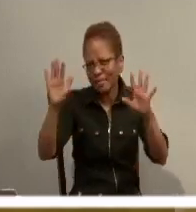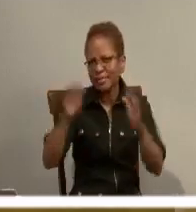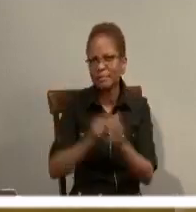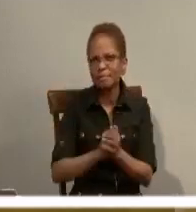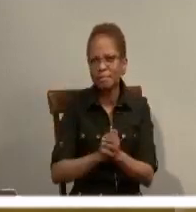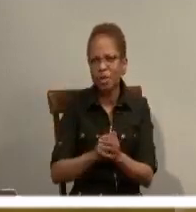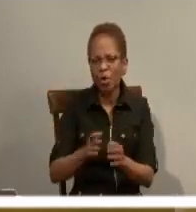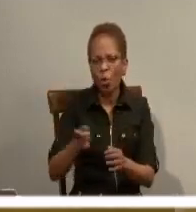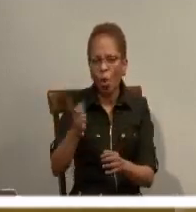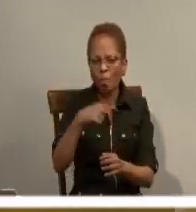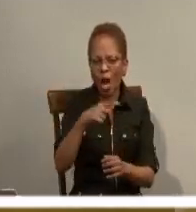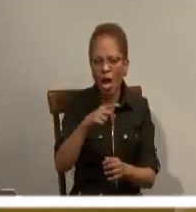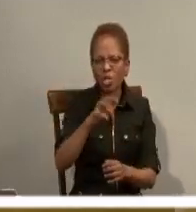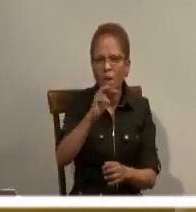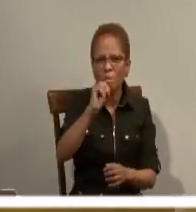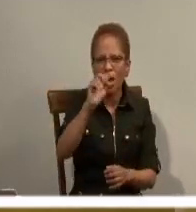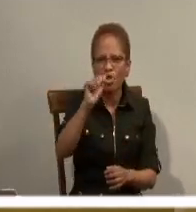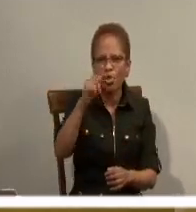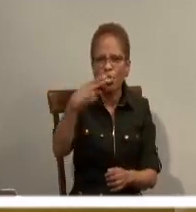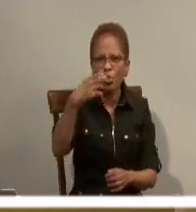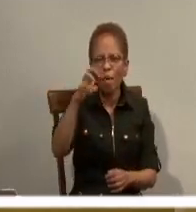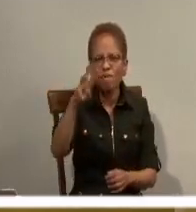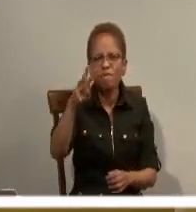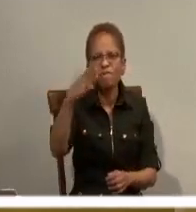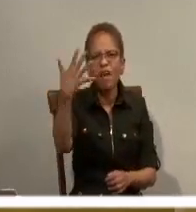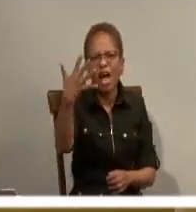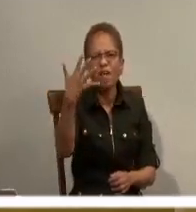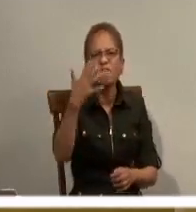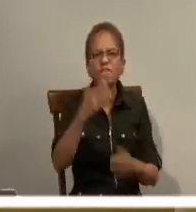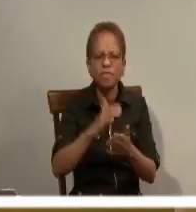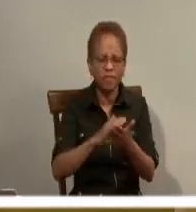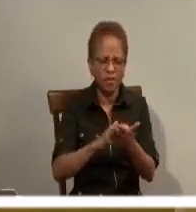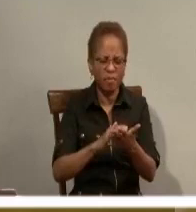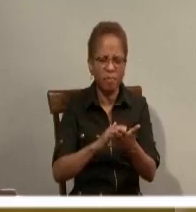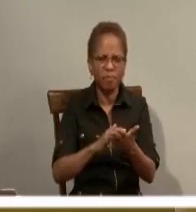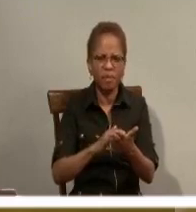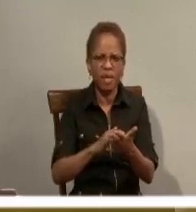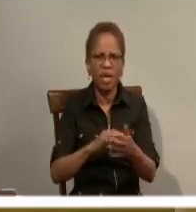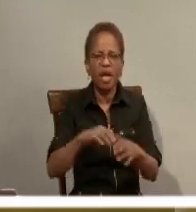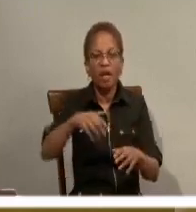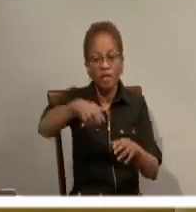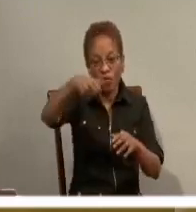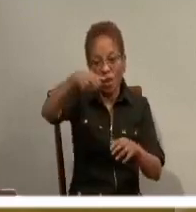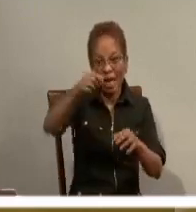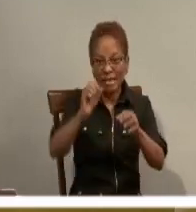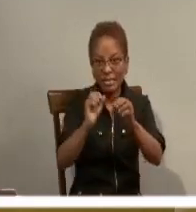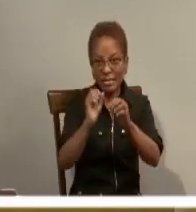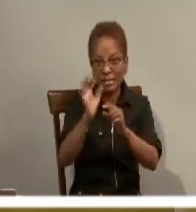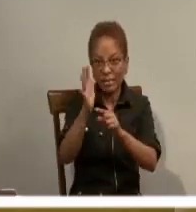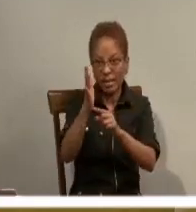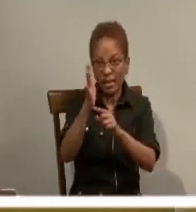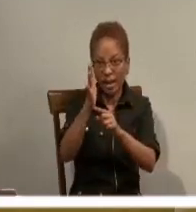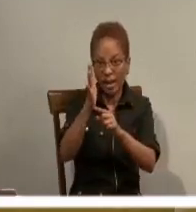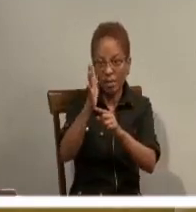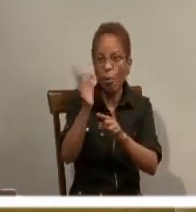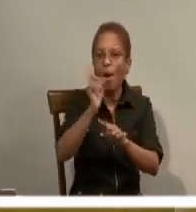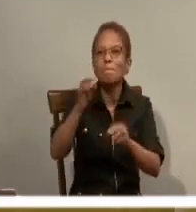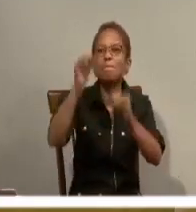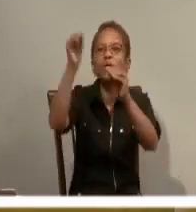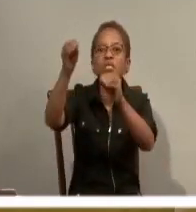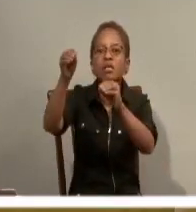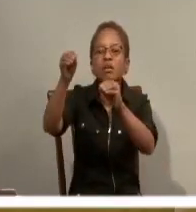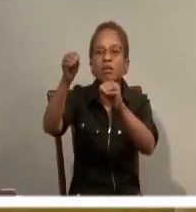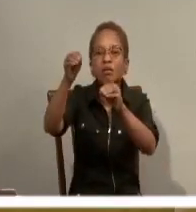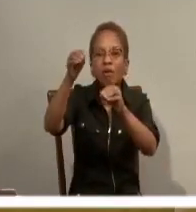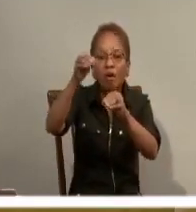5, where Matthew says no one lights a lamp to put it under a